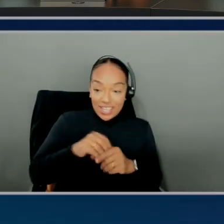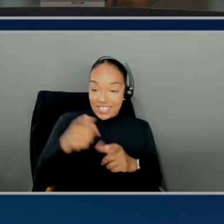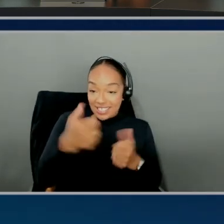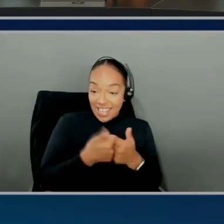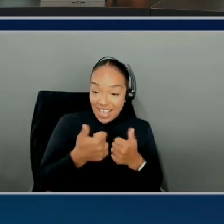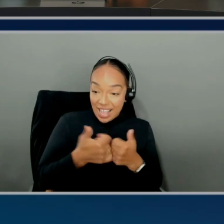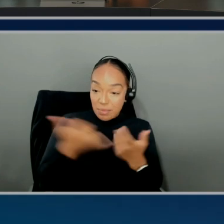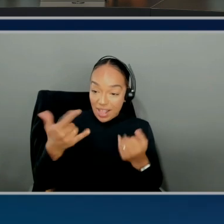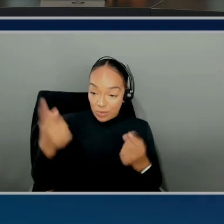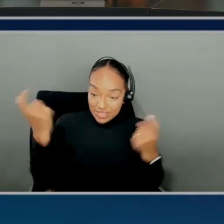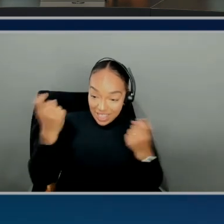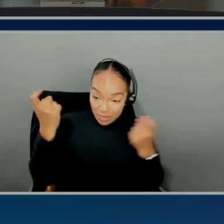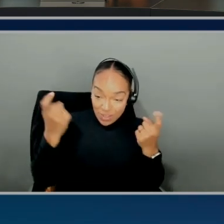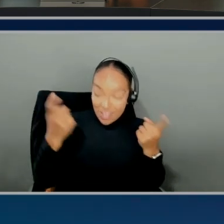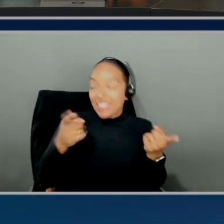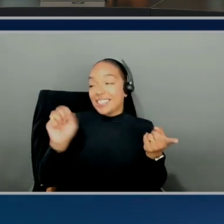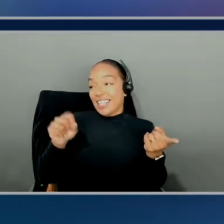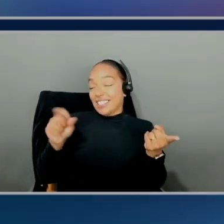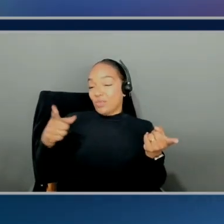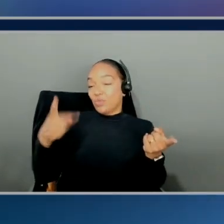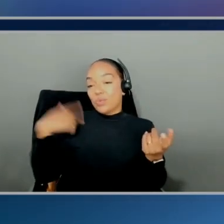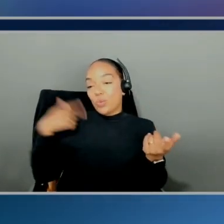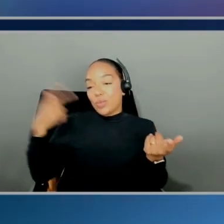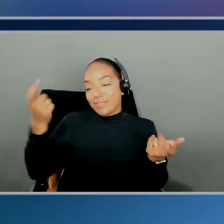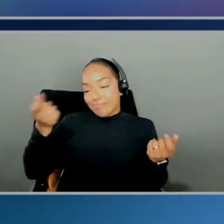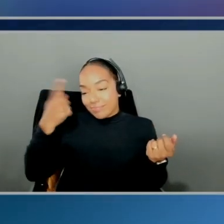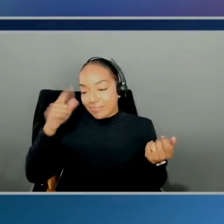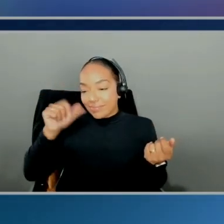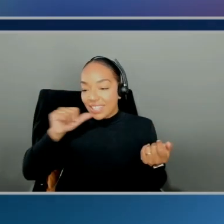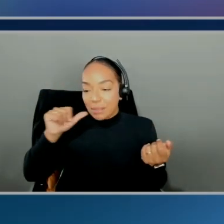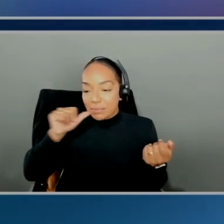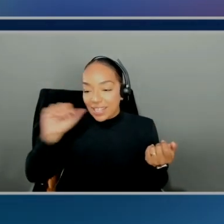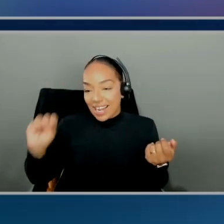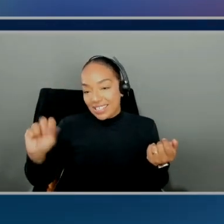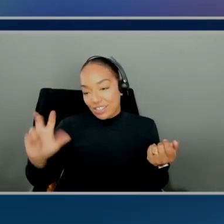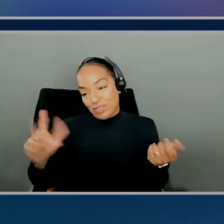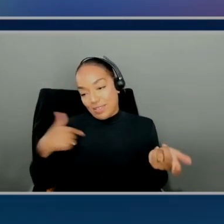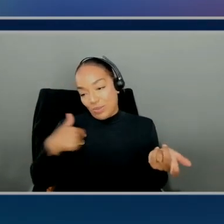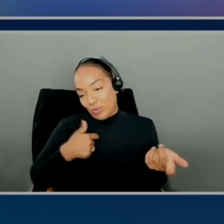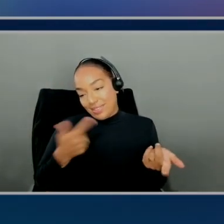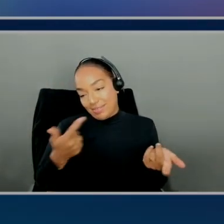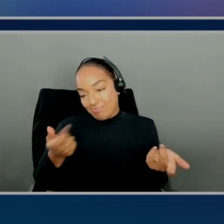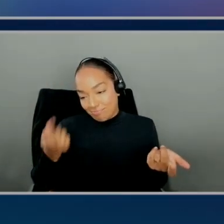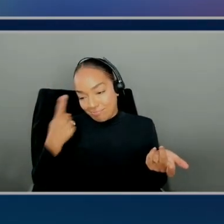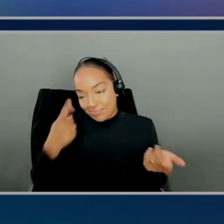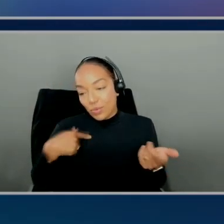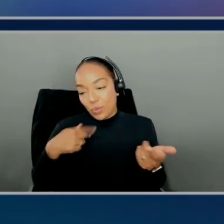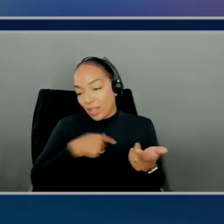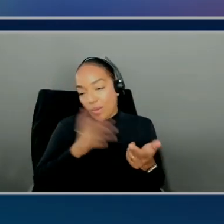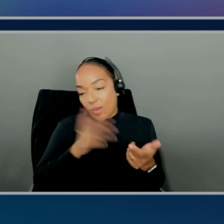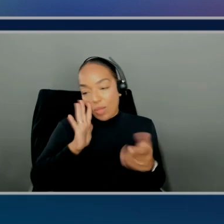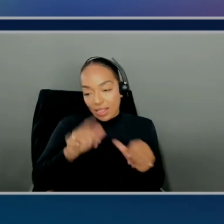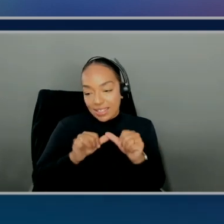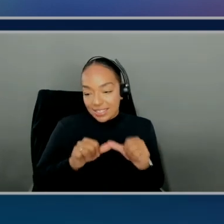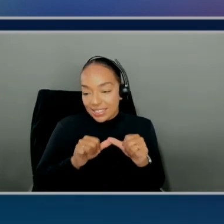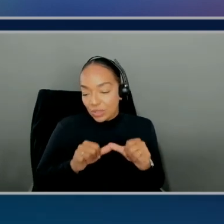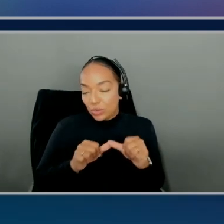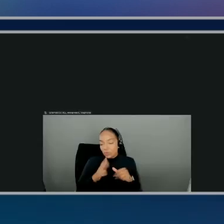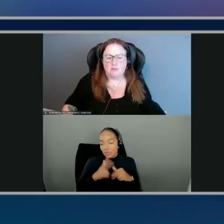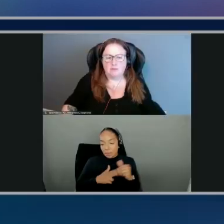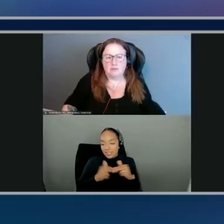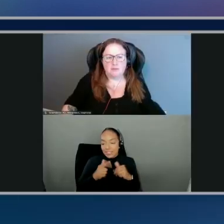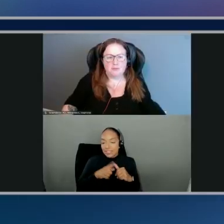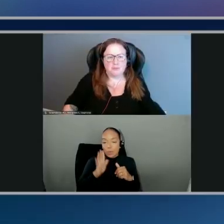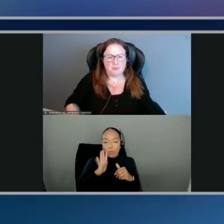fireworks. We got it. Amazon S3. I think you all get the idea here. Right? We're going to continue building this out. It's going to validate your knowledge with this